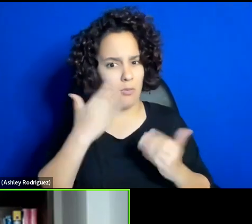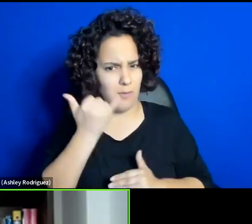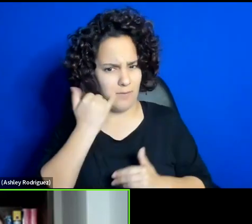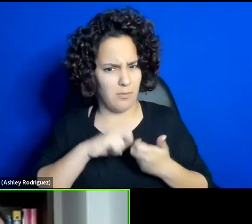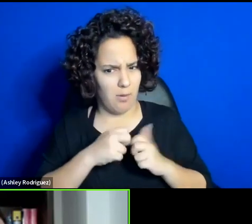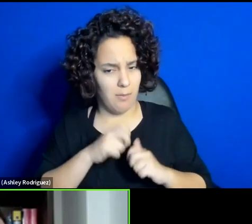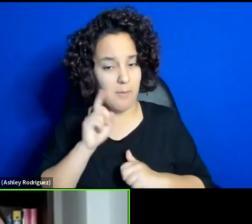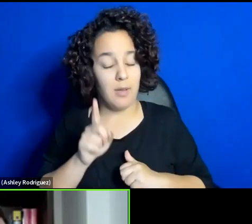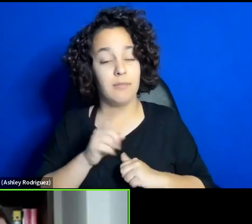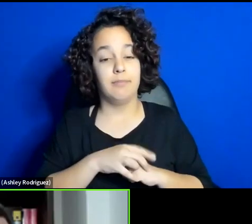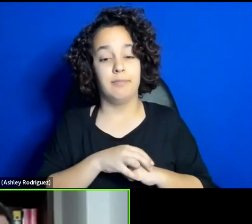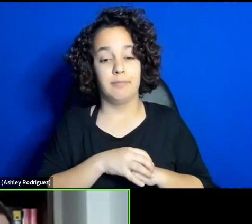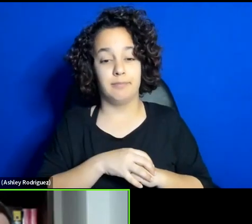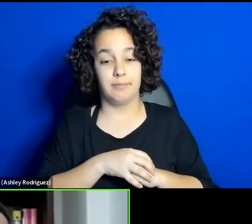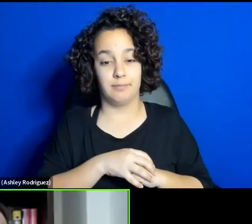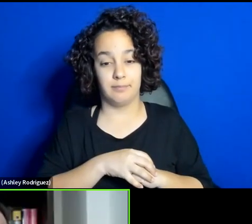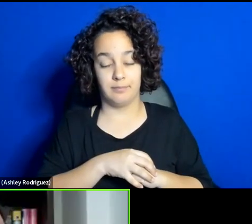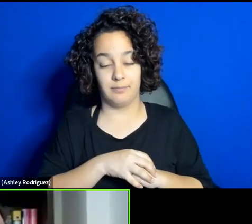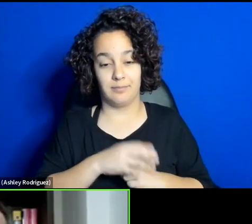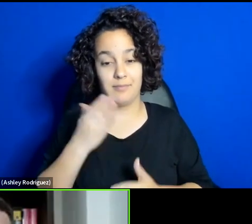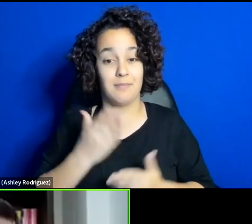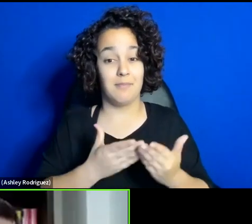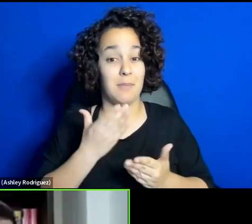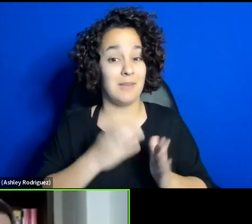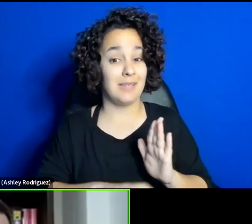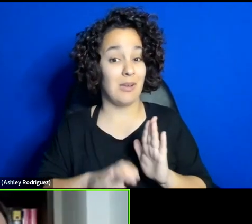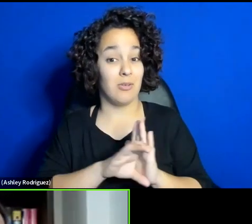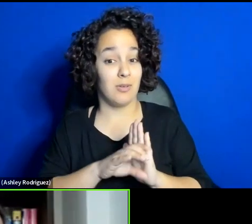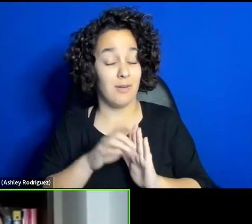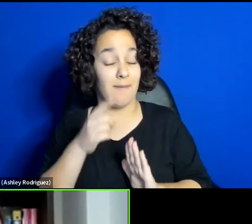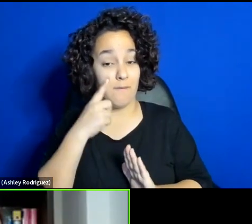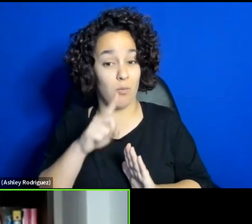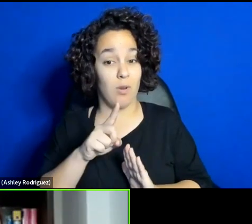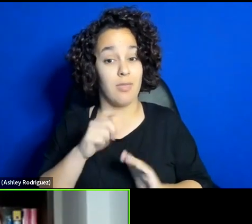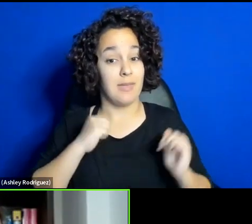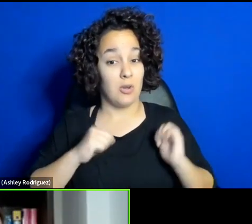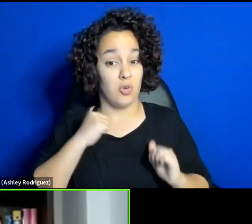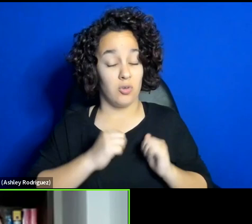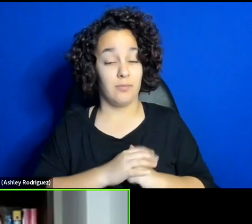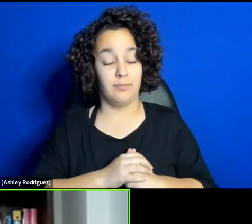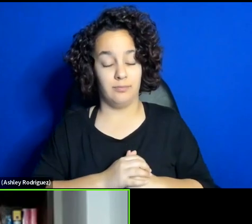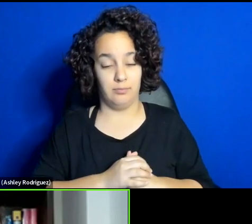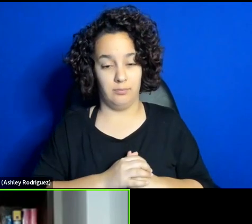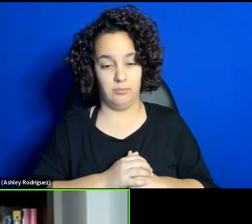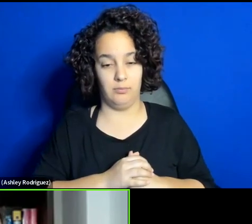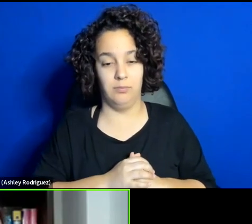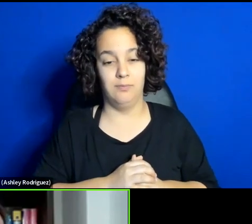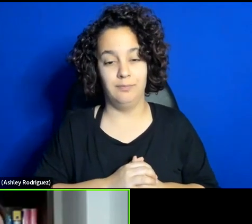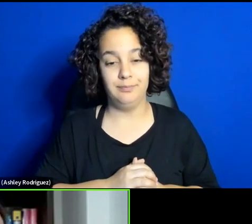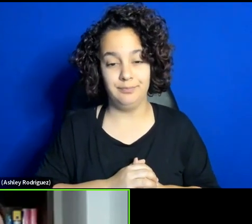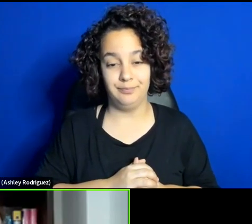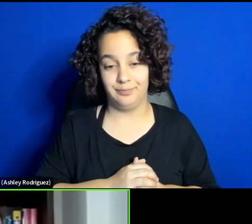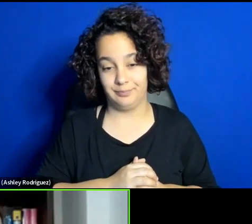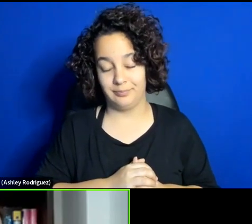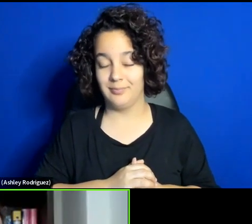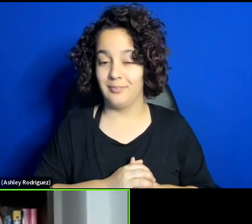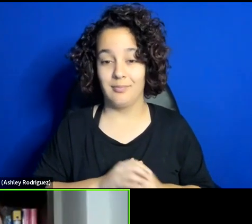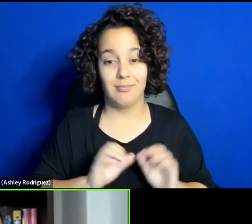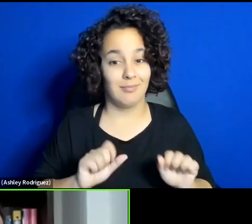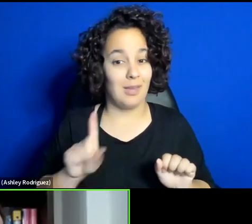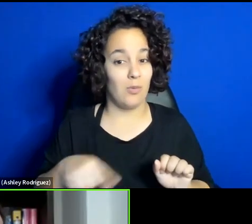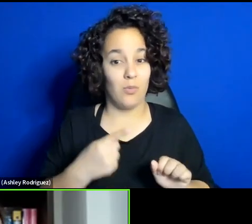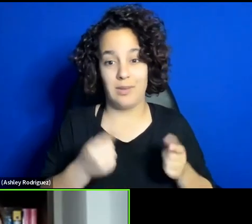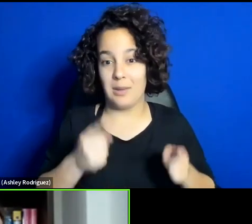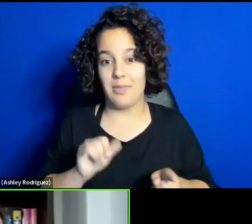but maybe it's a characteristic of theatre is that it can only happen at that moment, as you